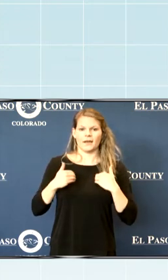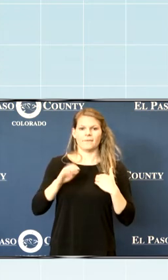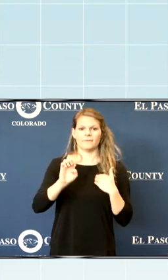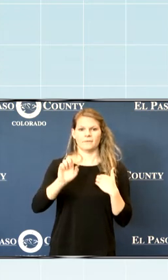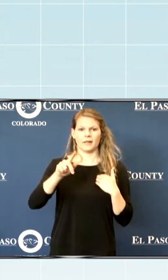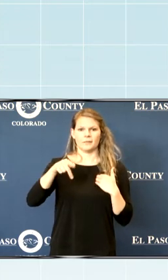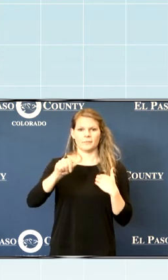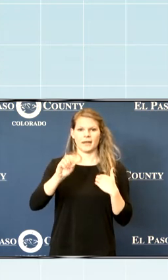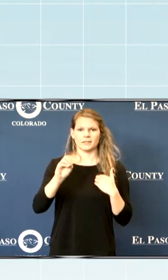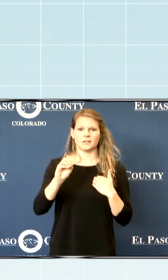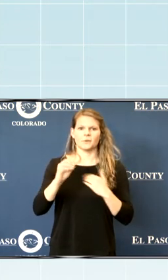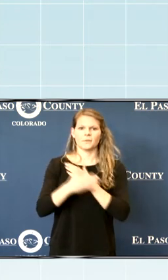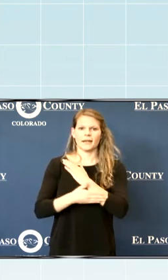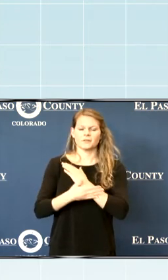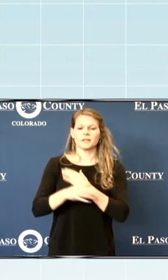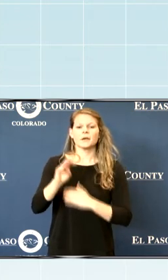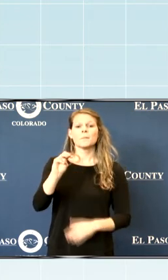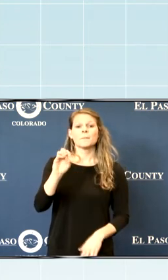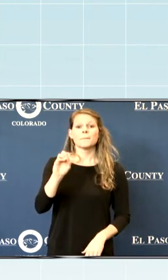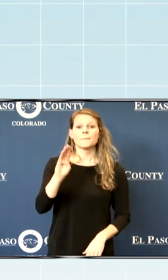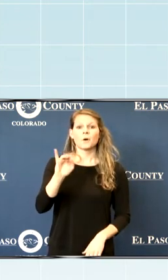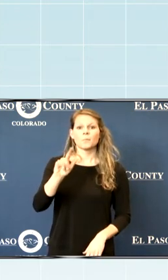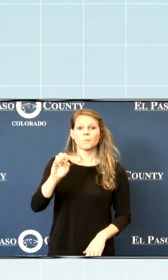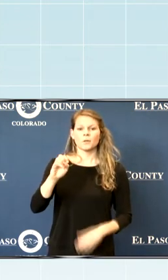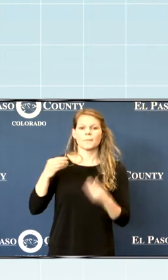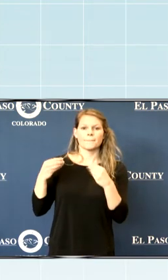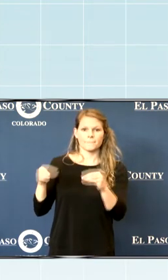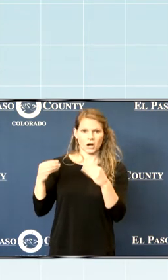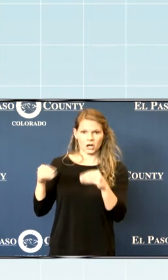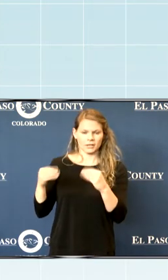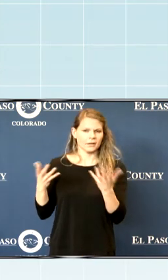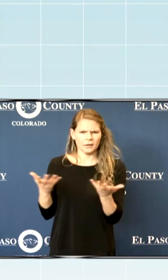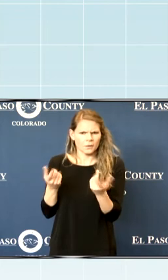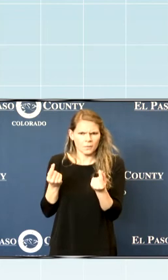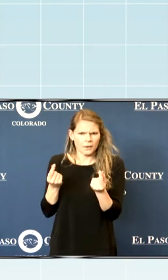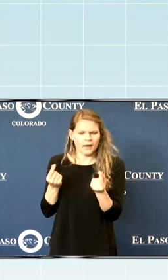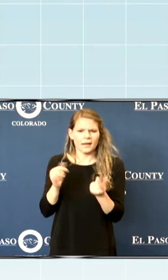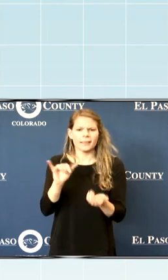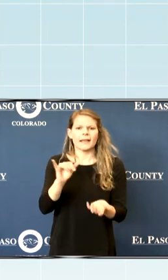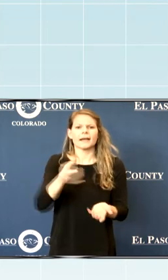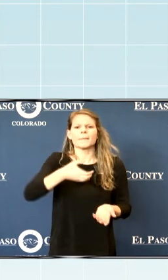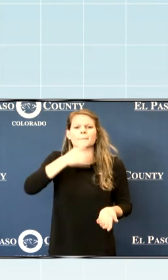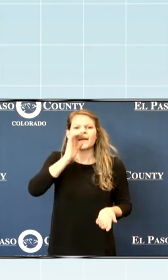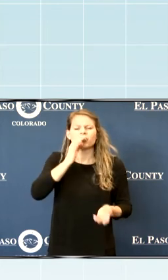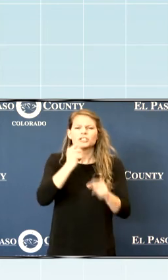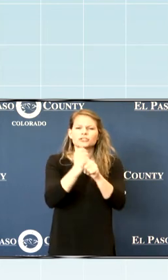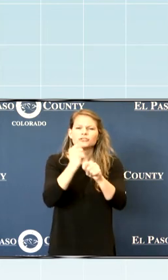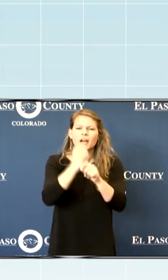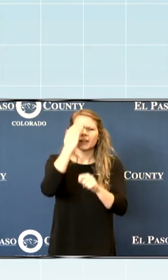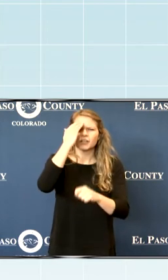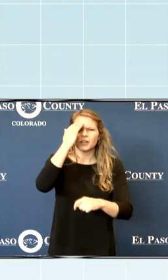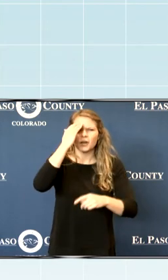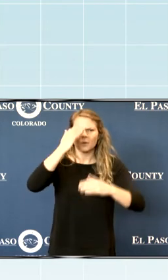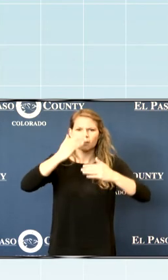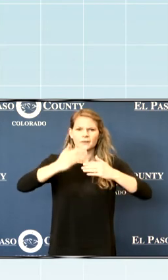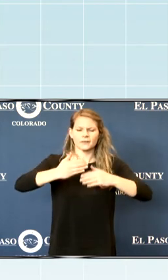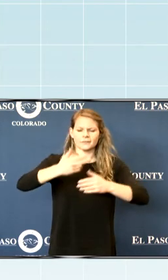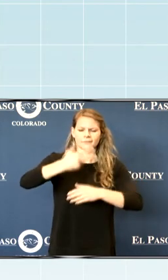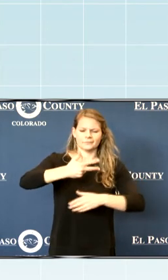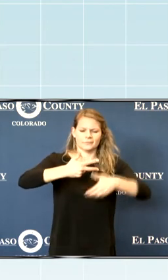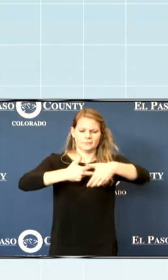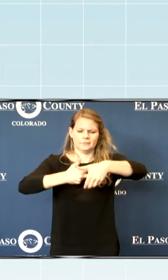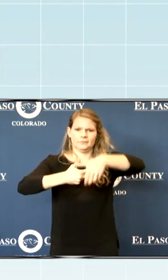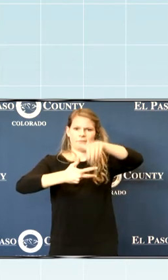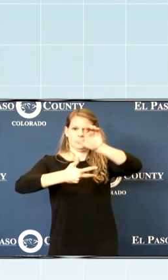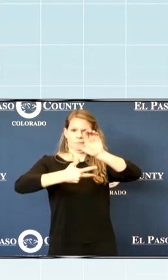Paso County mobile market. So a mobile market is like a beverage truck where the sides roll up and